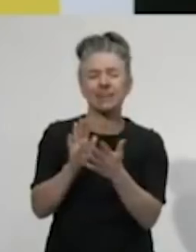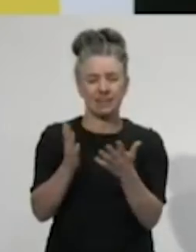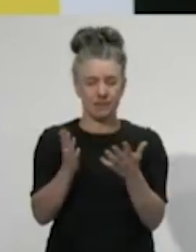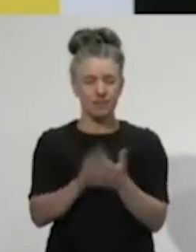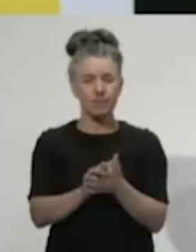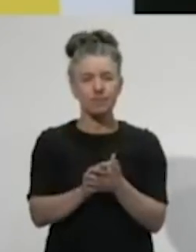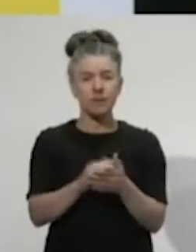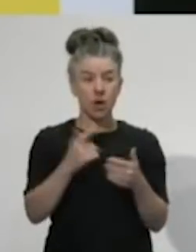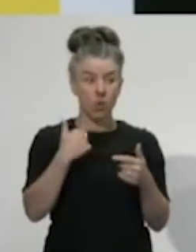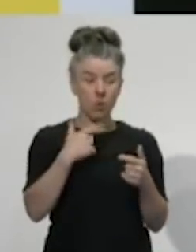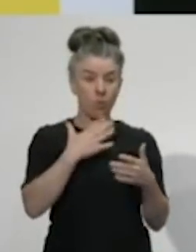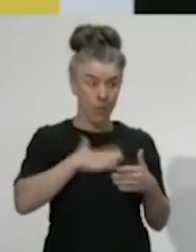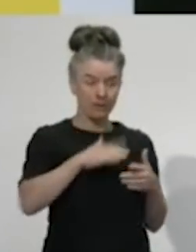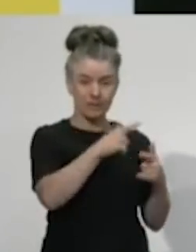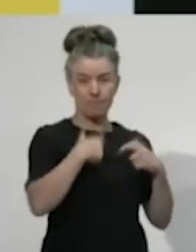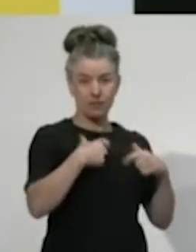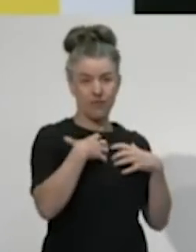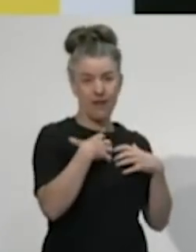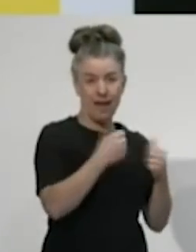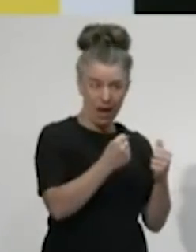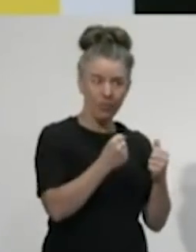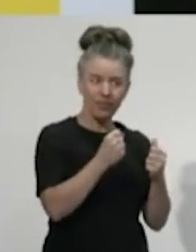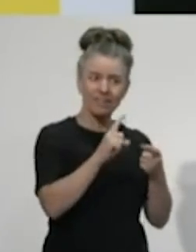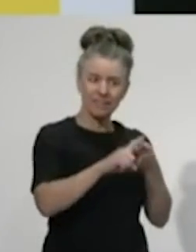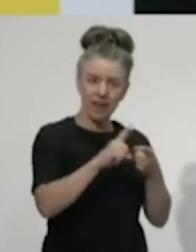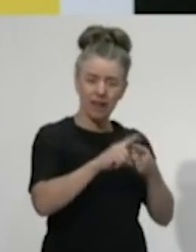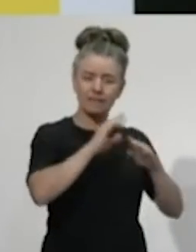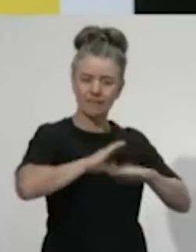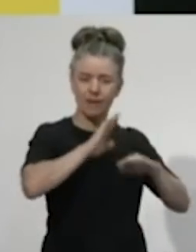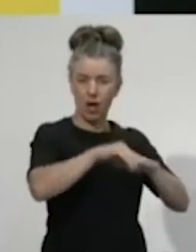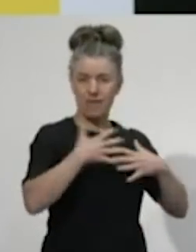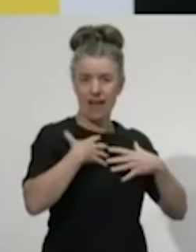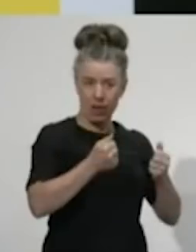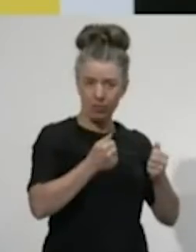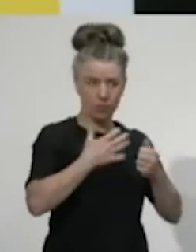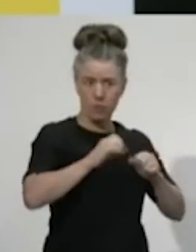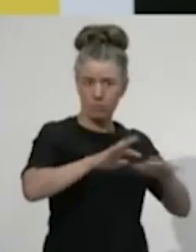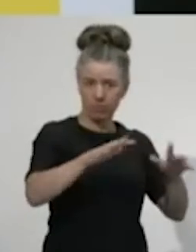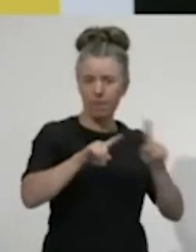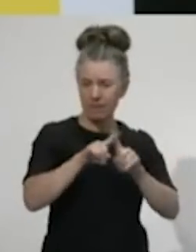capacity of the Ministry of Health to help give the reassurance that some of those issues can be managed.